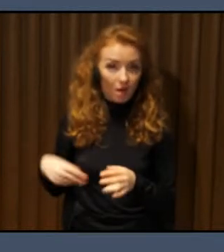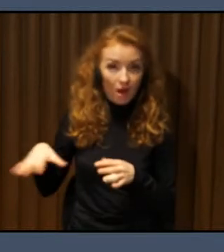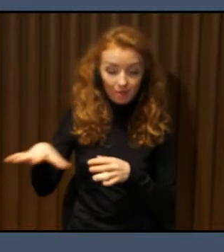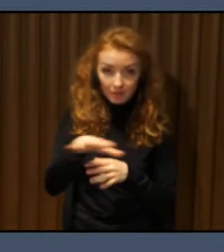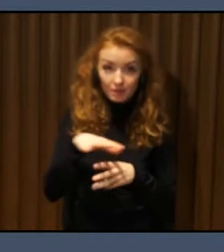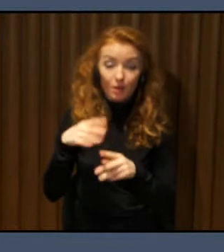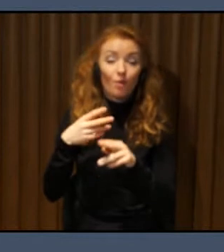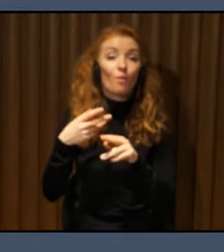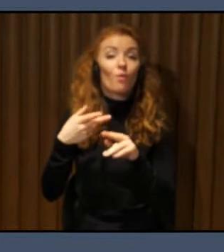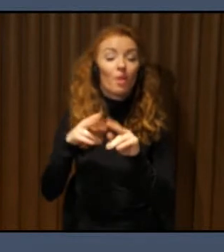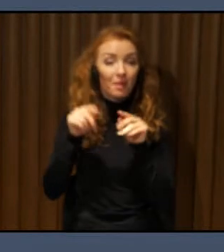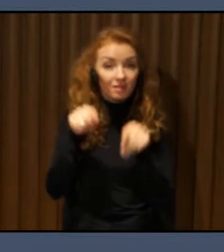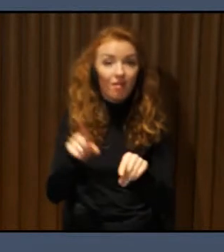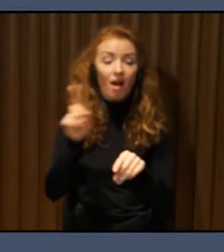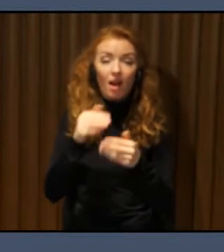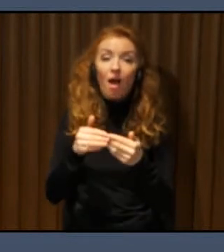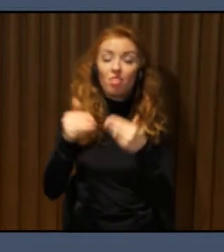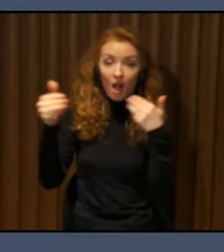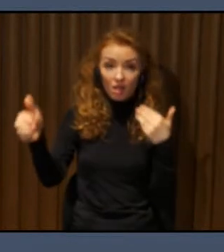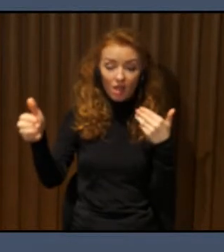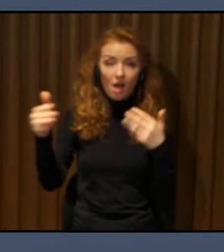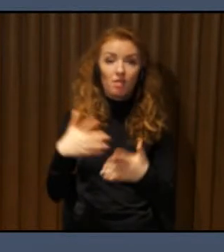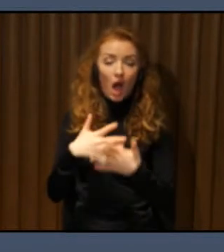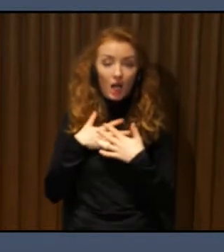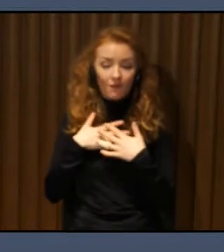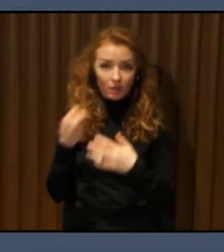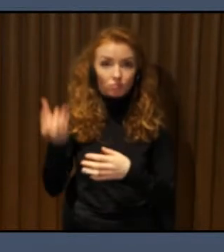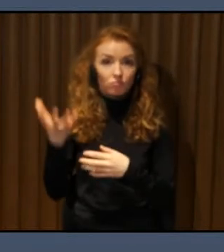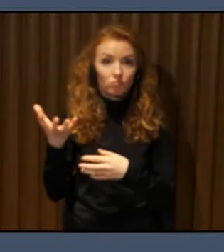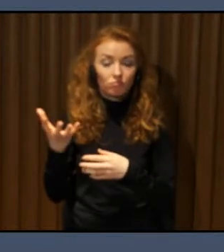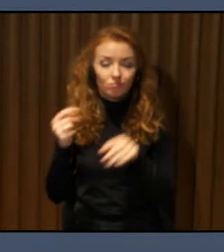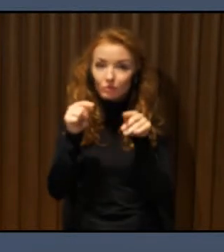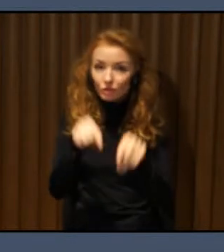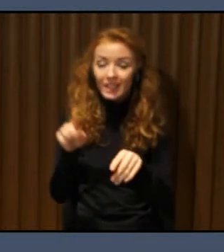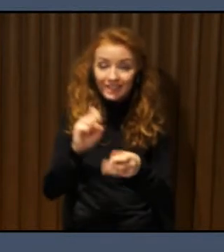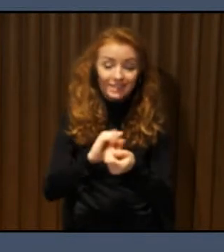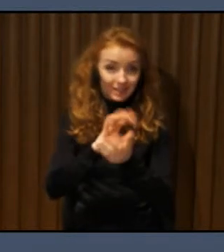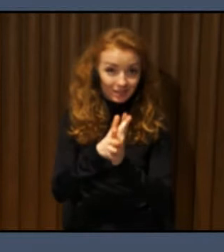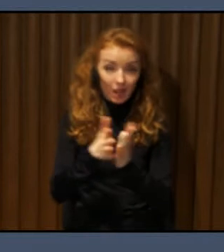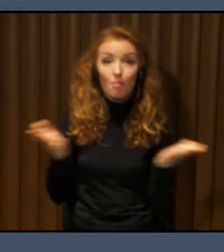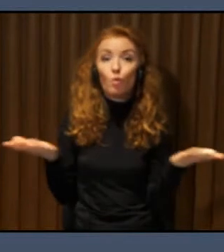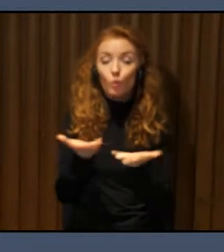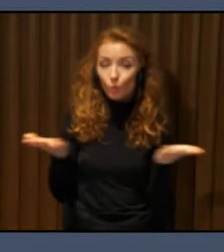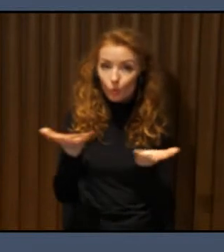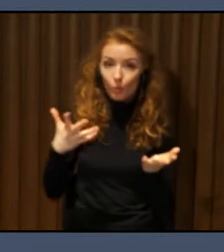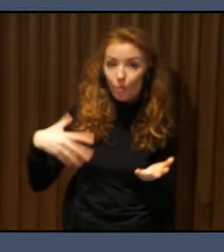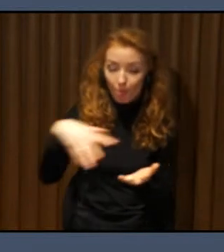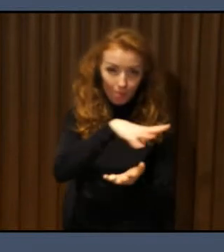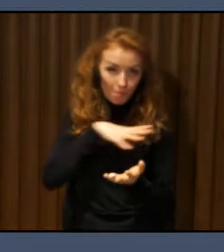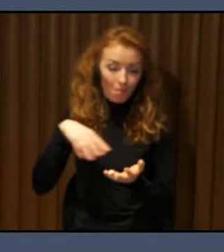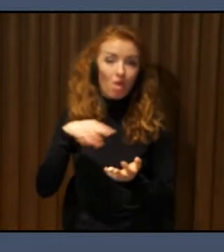APS, Accessible Pedestrian Signal. So this system can be triggered by a smartphone app that is free for the end users.